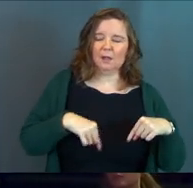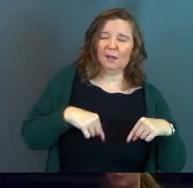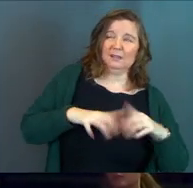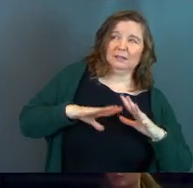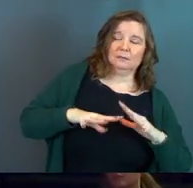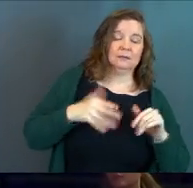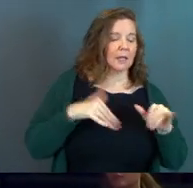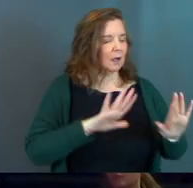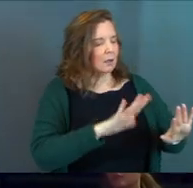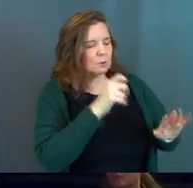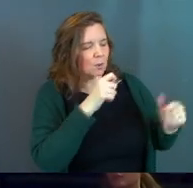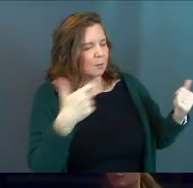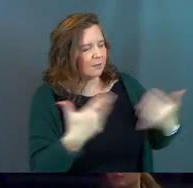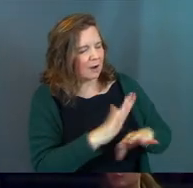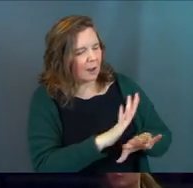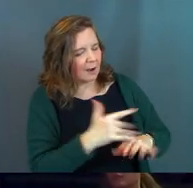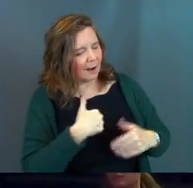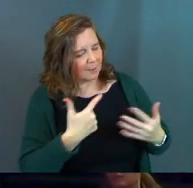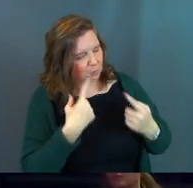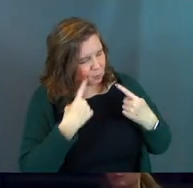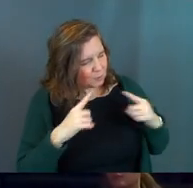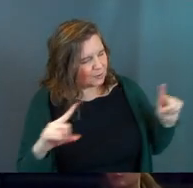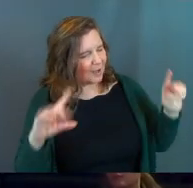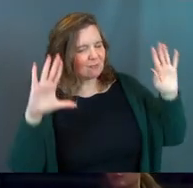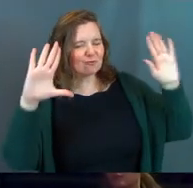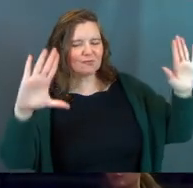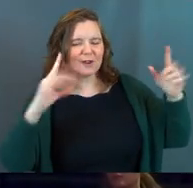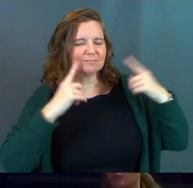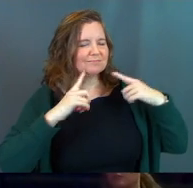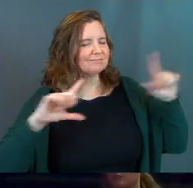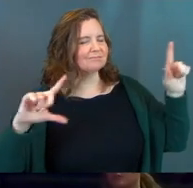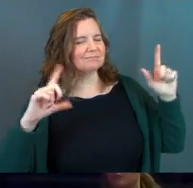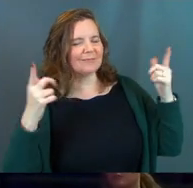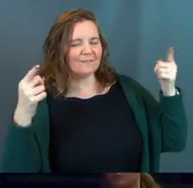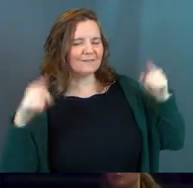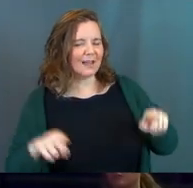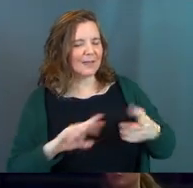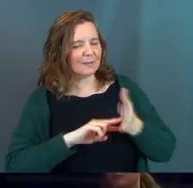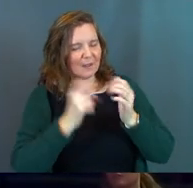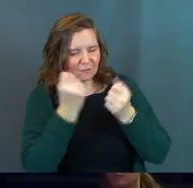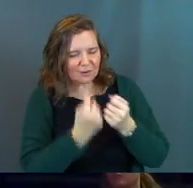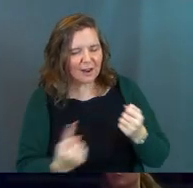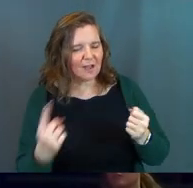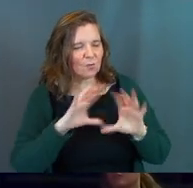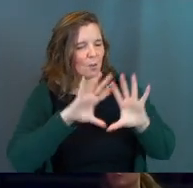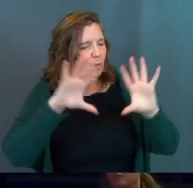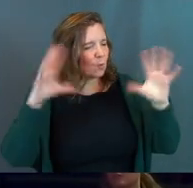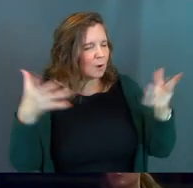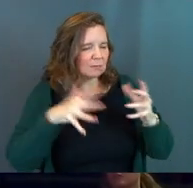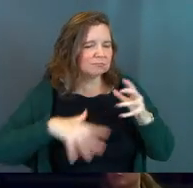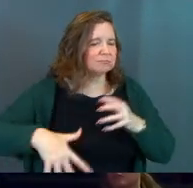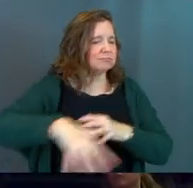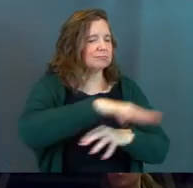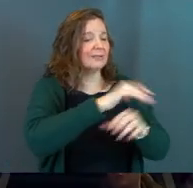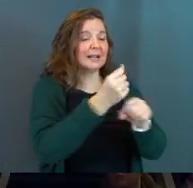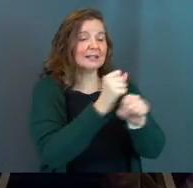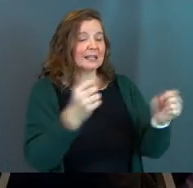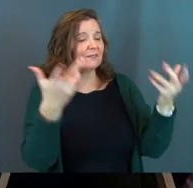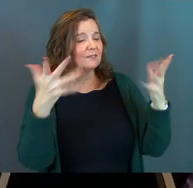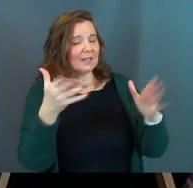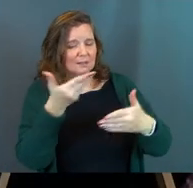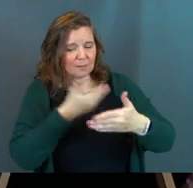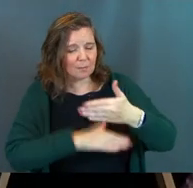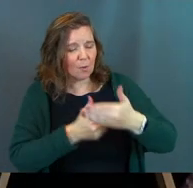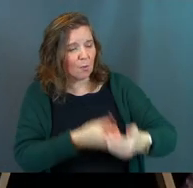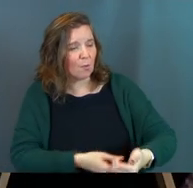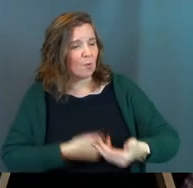The angel said, don't be afraid. I'm here to announce a great and joyful event that is meant for everybody worldwide. A Savior has been born